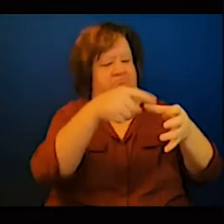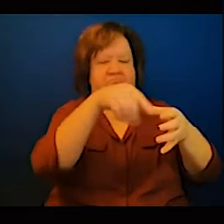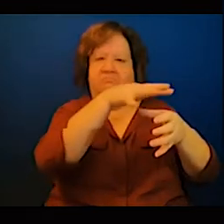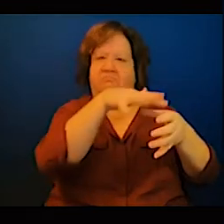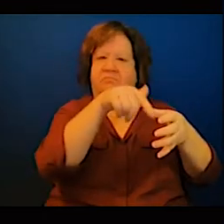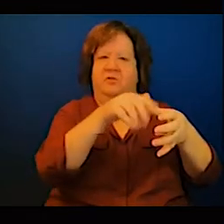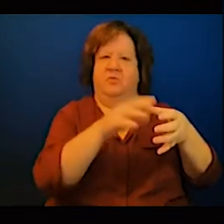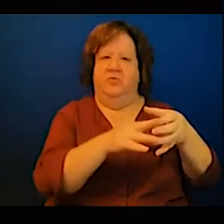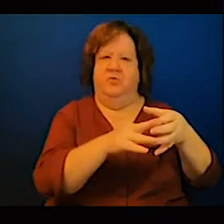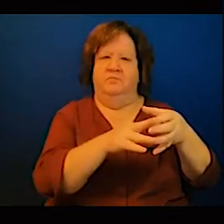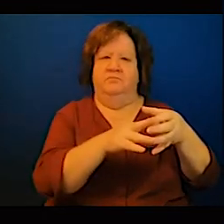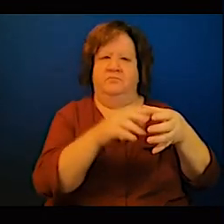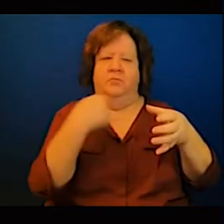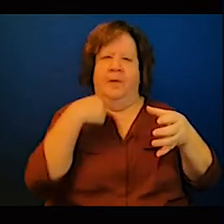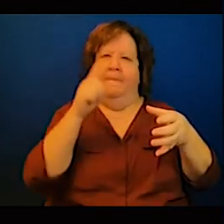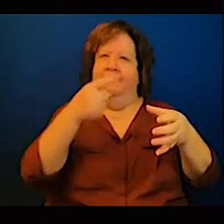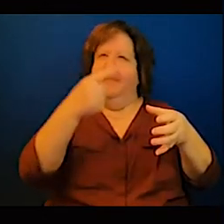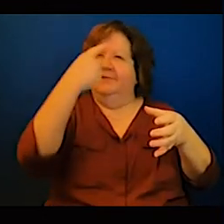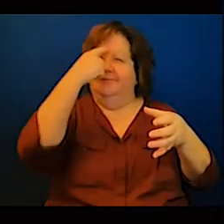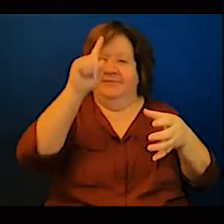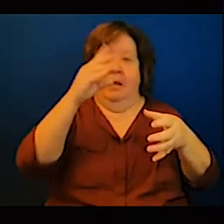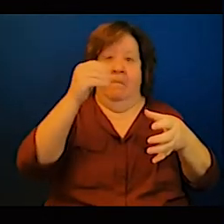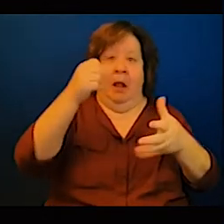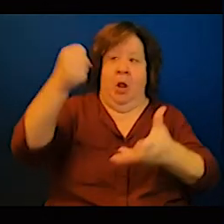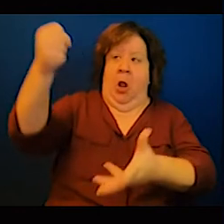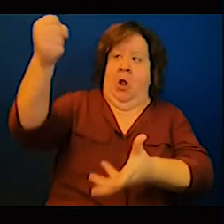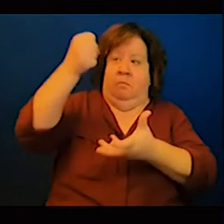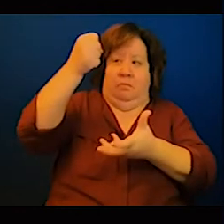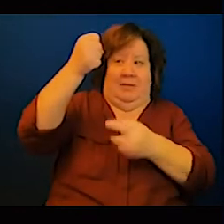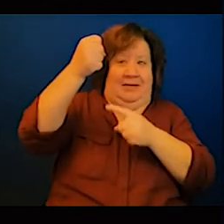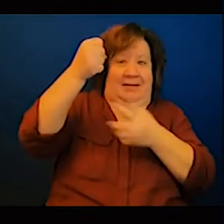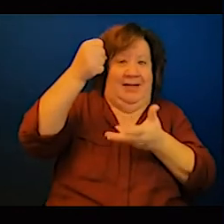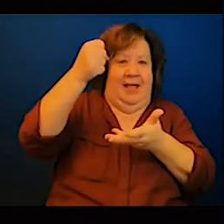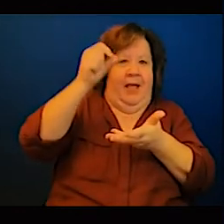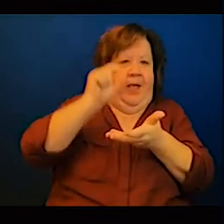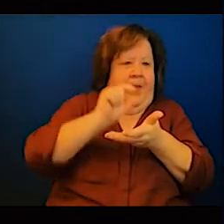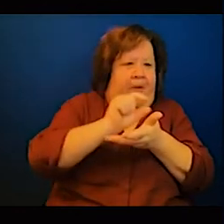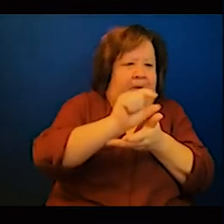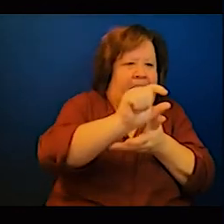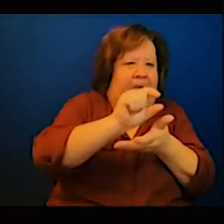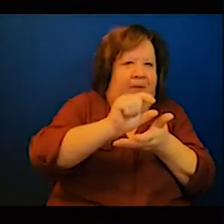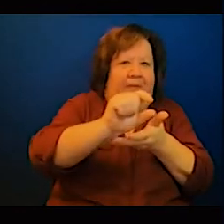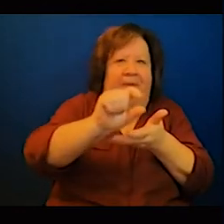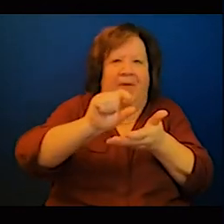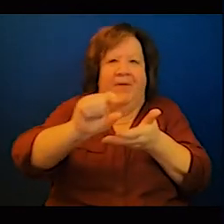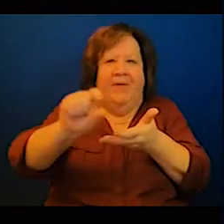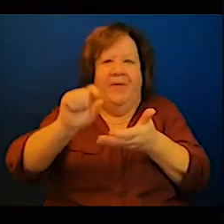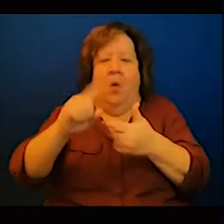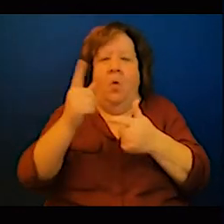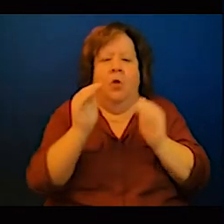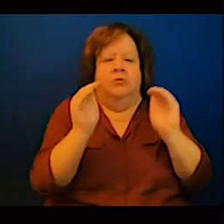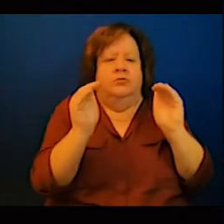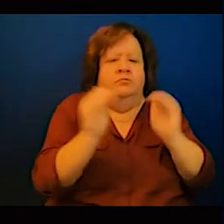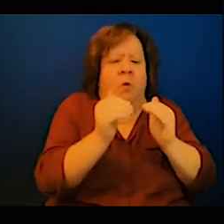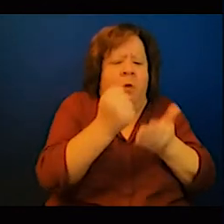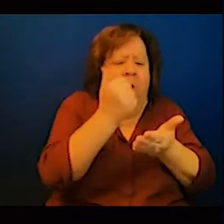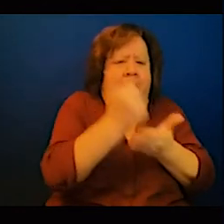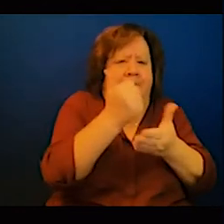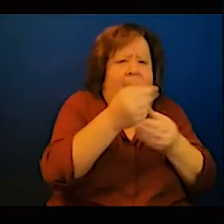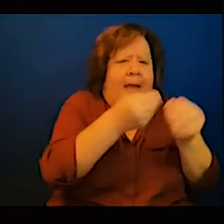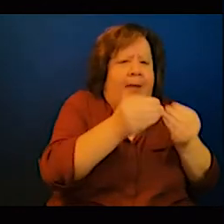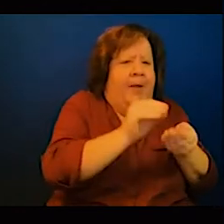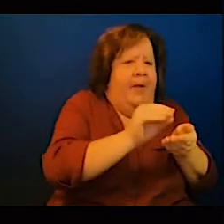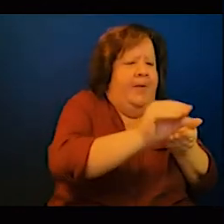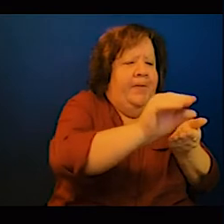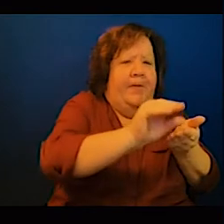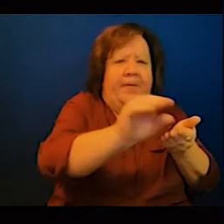fund and be able to assist build capacity that are going to provide simple easy loans to the companies I'm not saying they should give free money